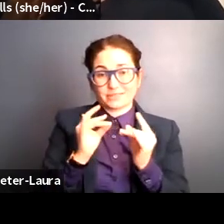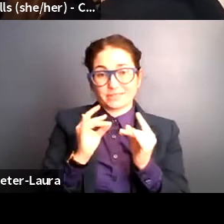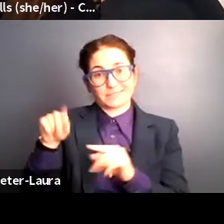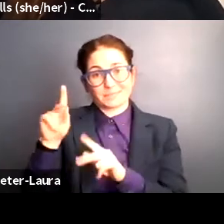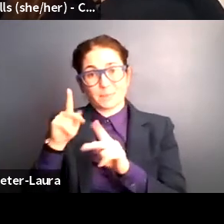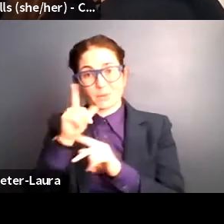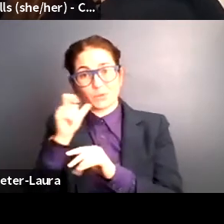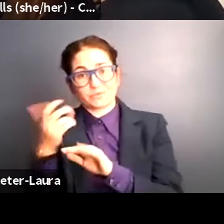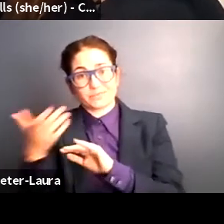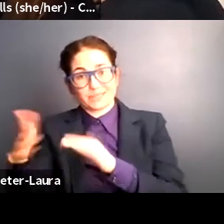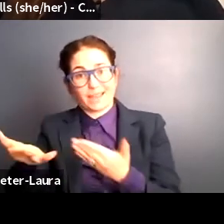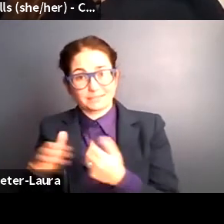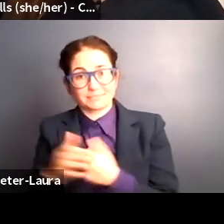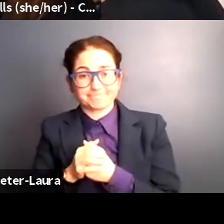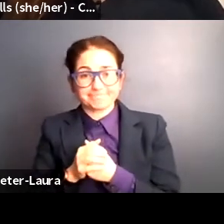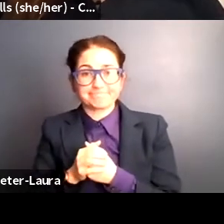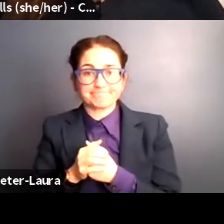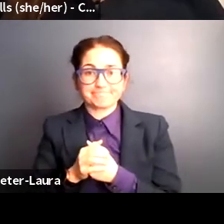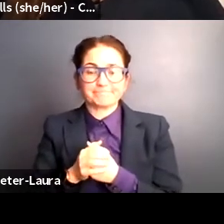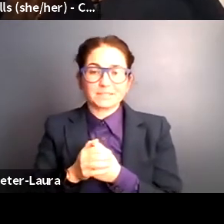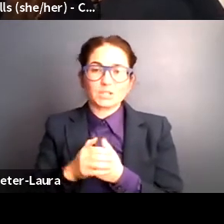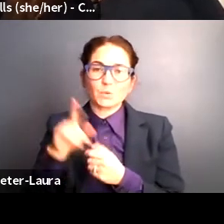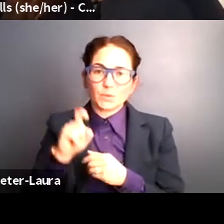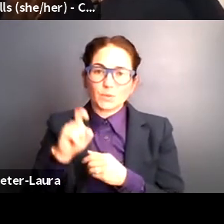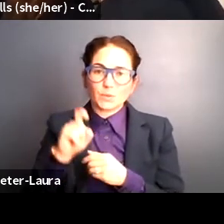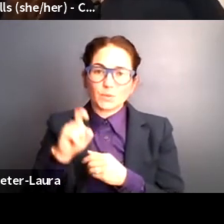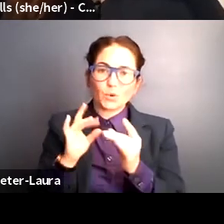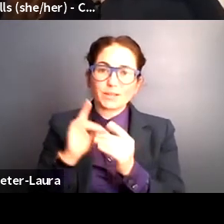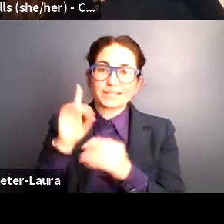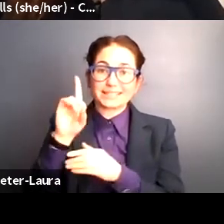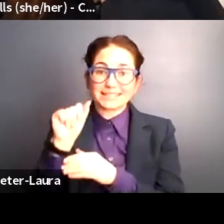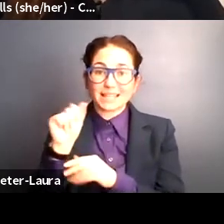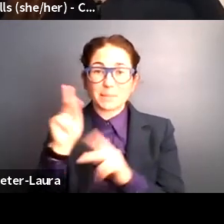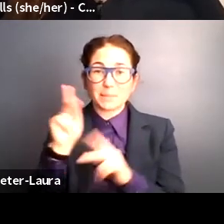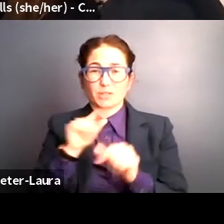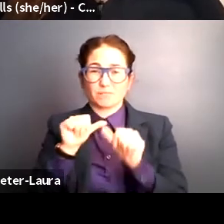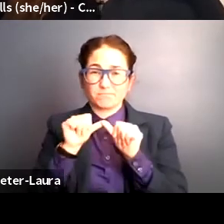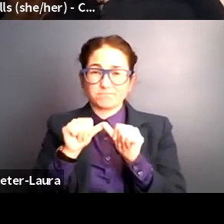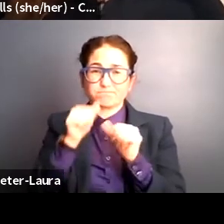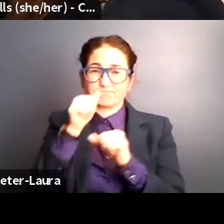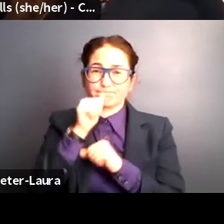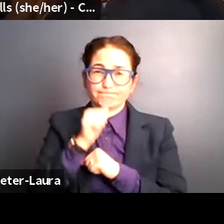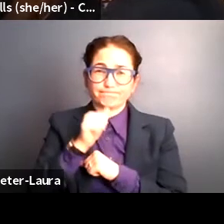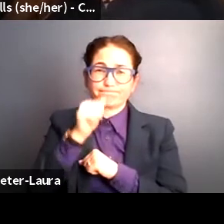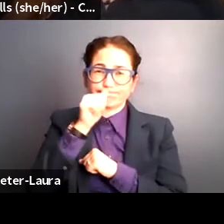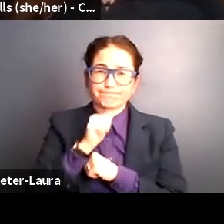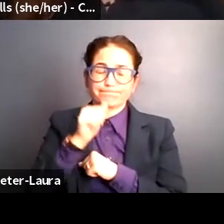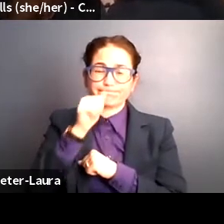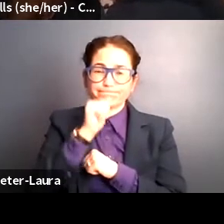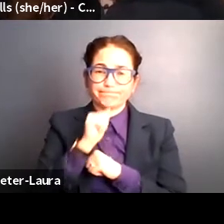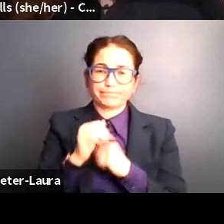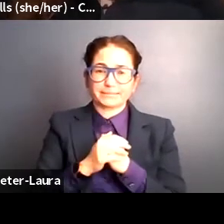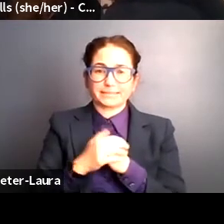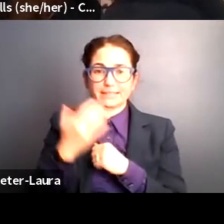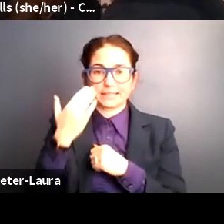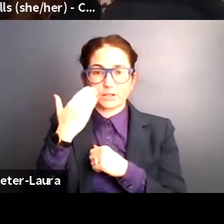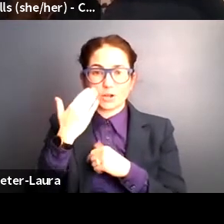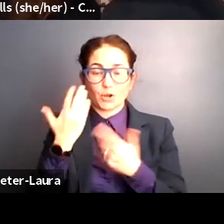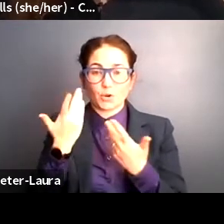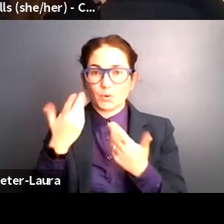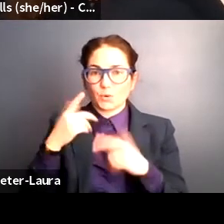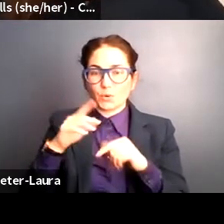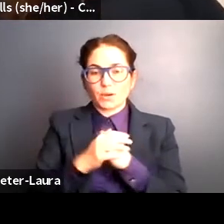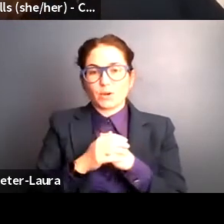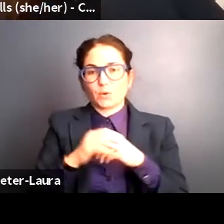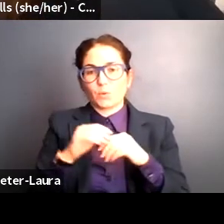We need stories of disabled people trying so hard to live our lives so that we can determine the solutions